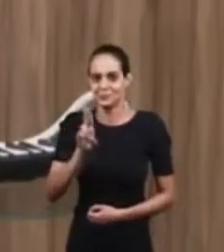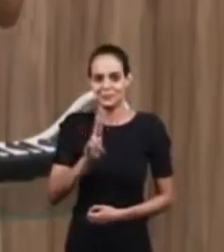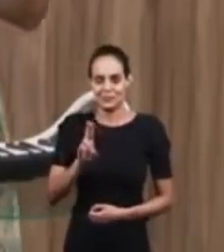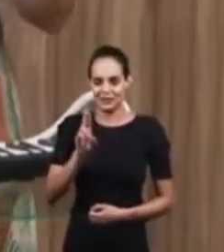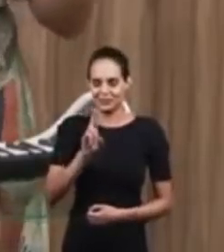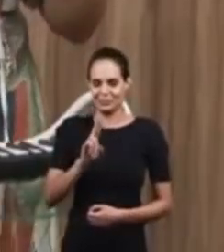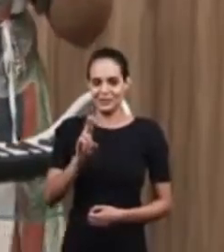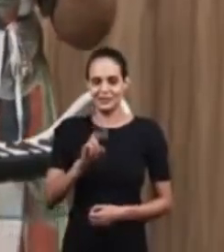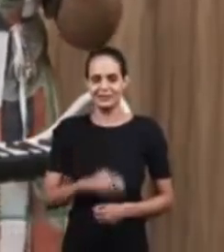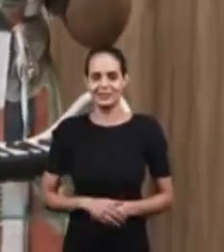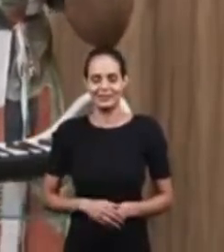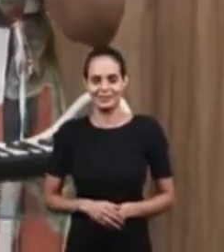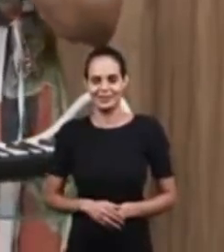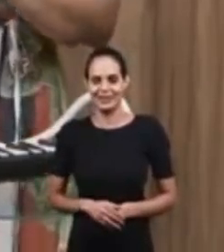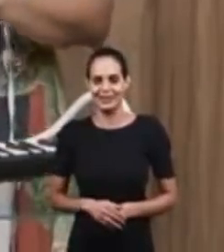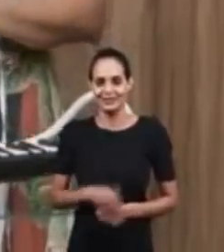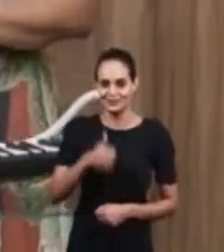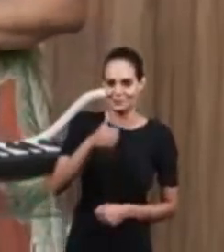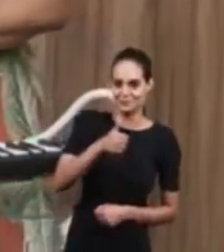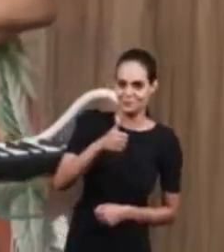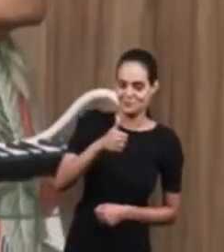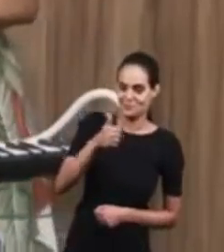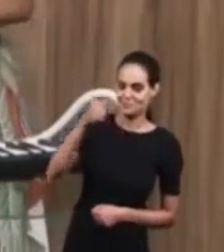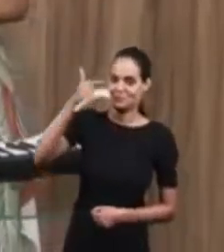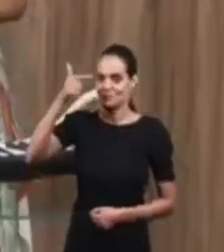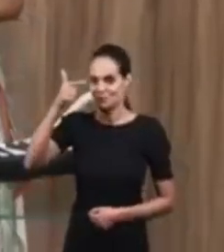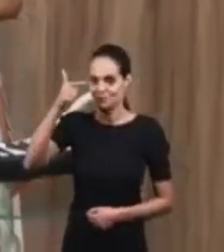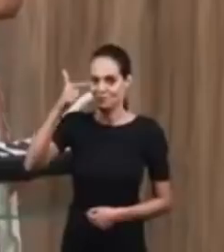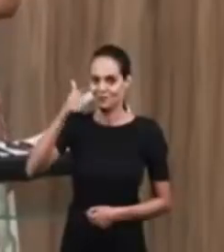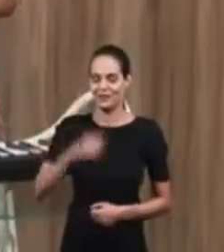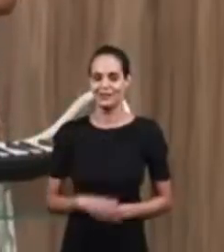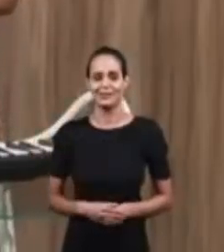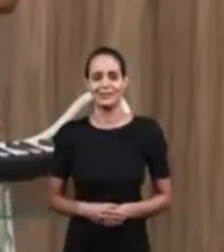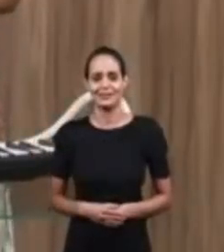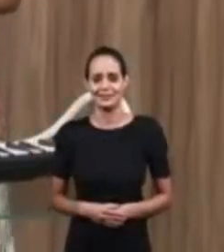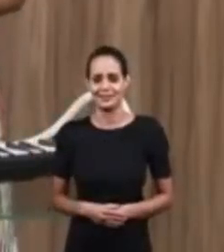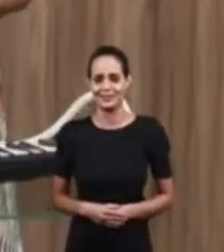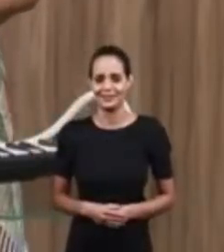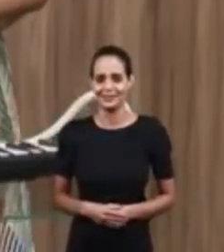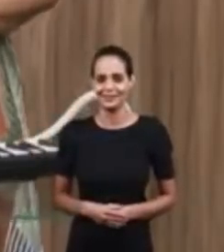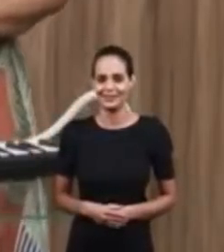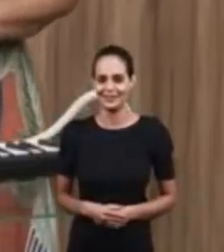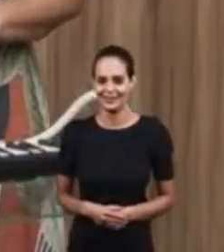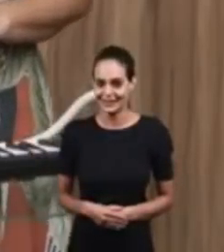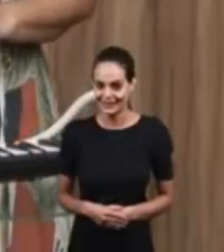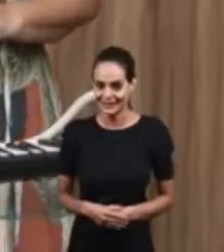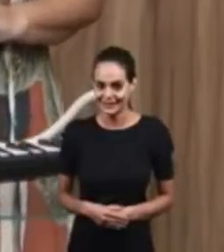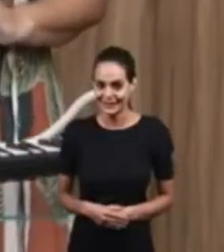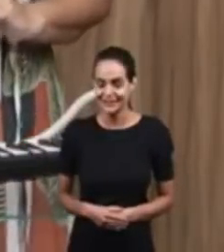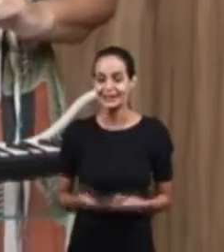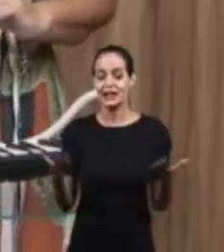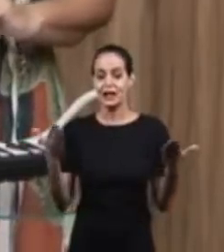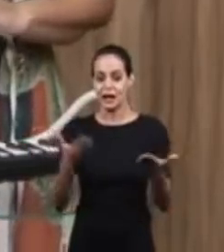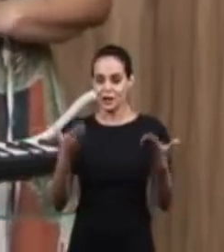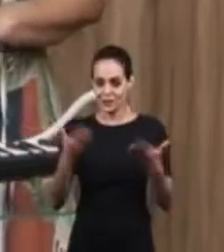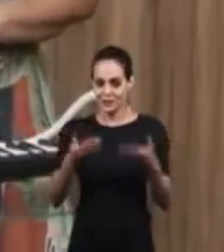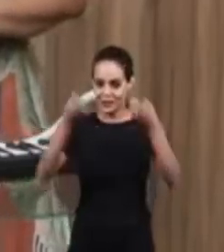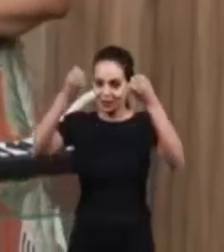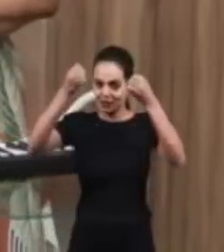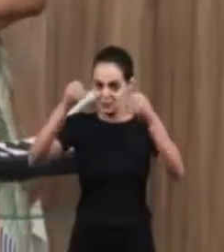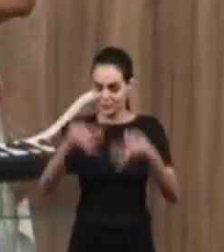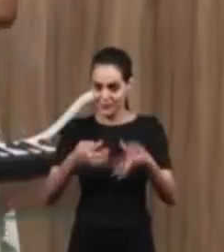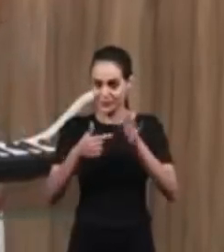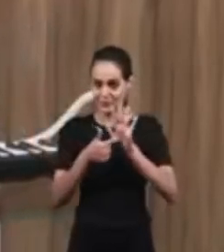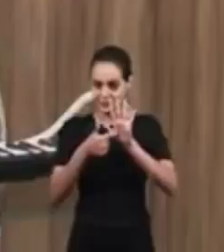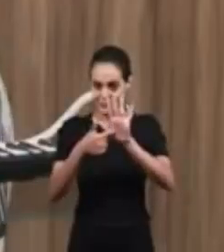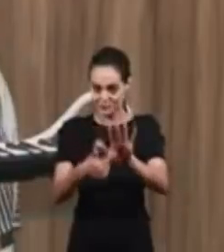octaves. Now, I will explain the facilitated version of the sheet music. We are on a